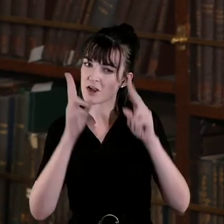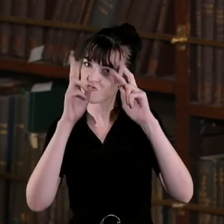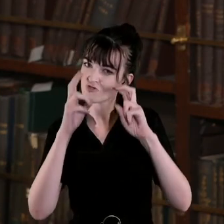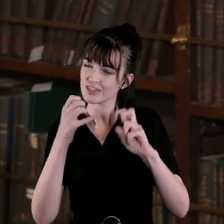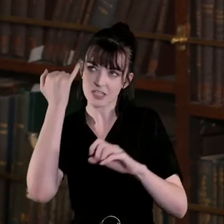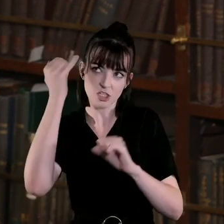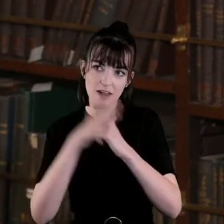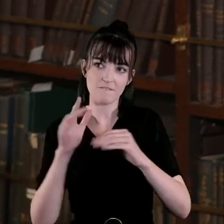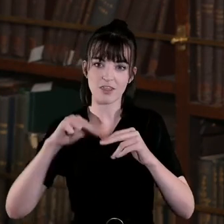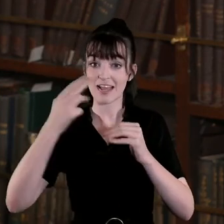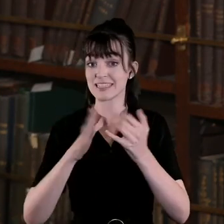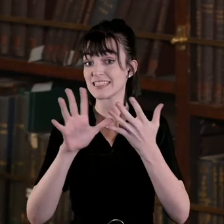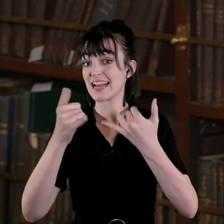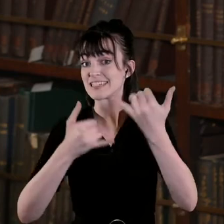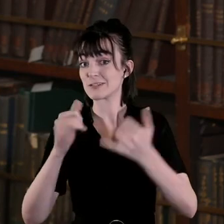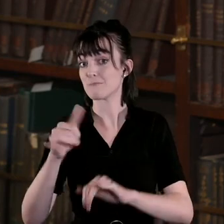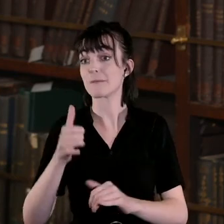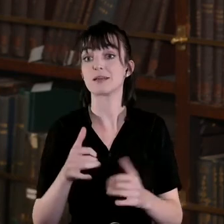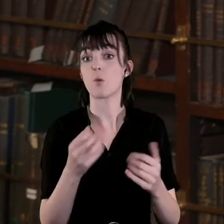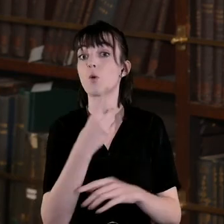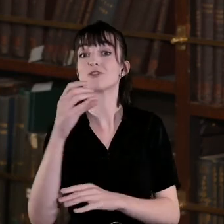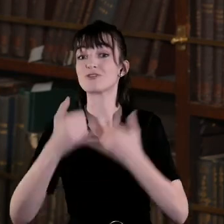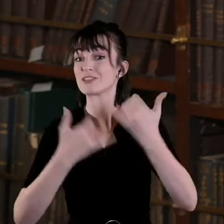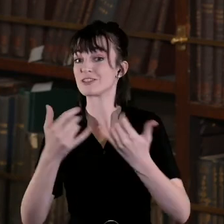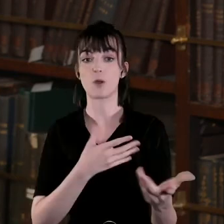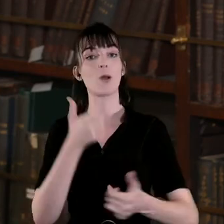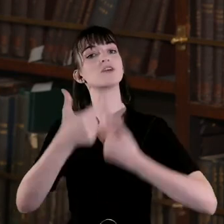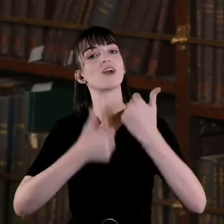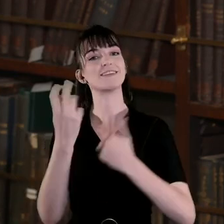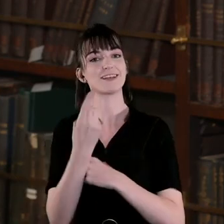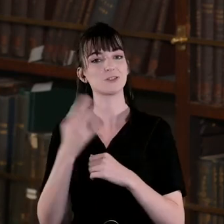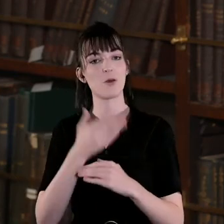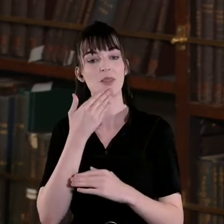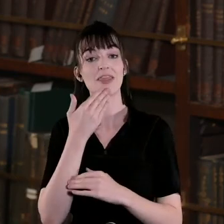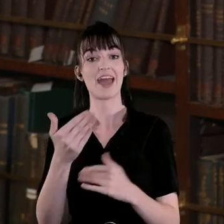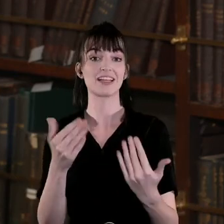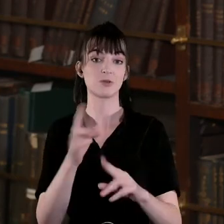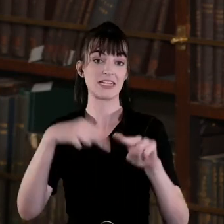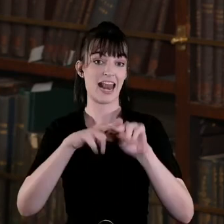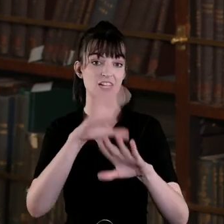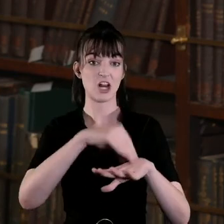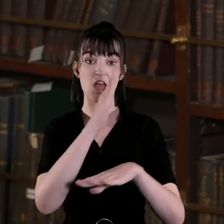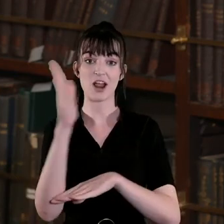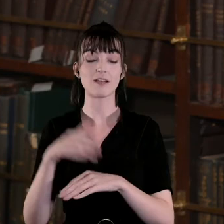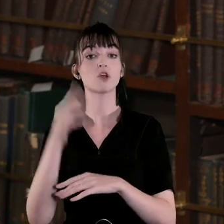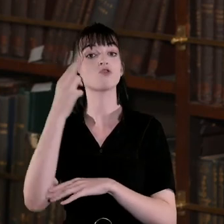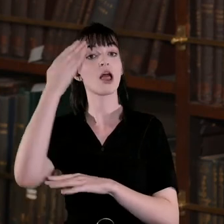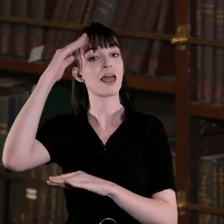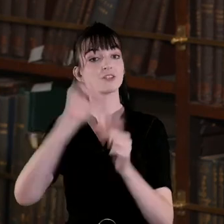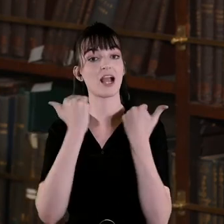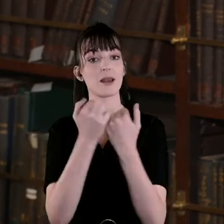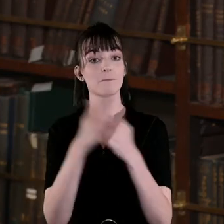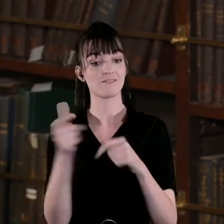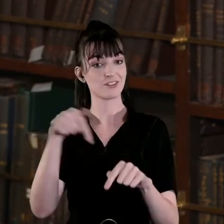10 years perhaps the next 100 years so congratulations to you thank you to the National Archives the Royal Irish Academy for